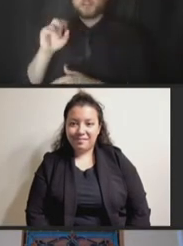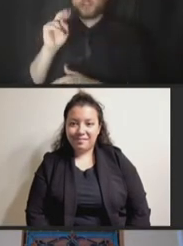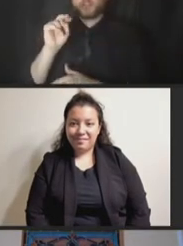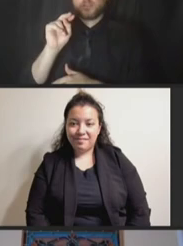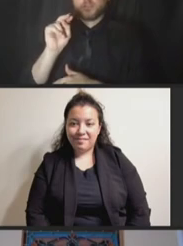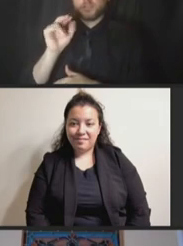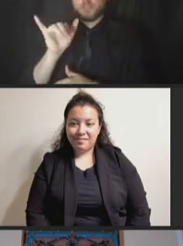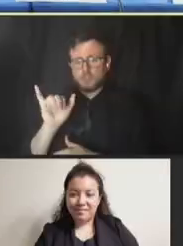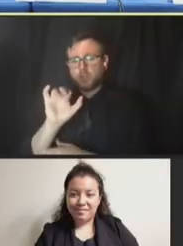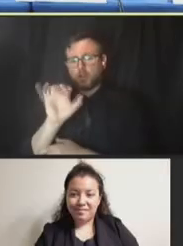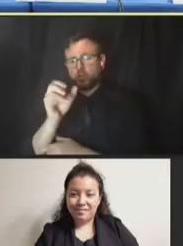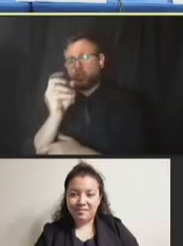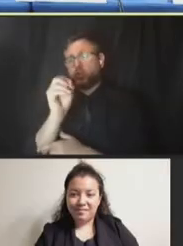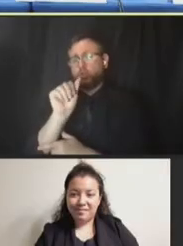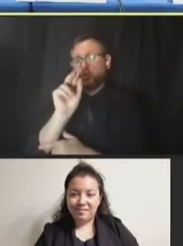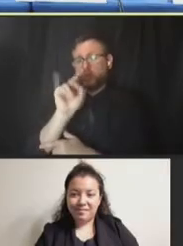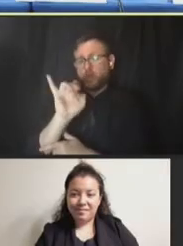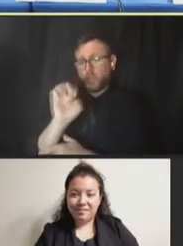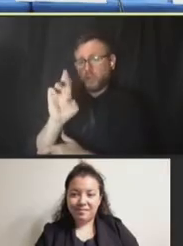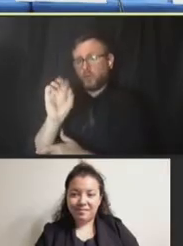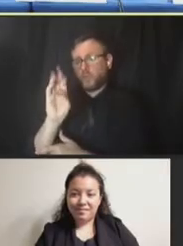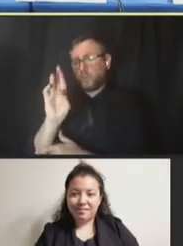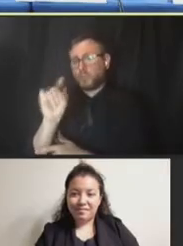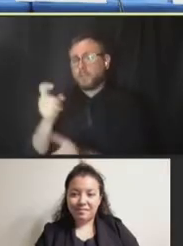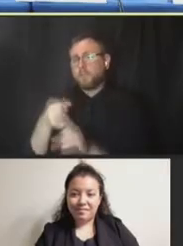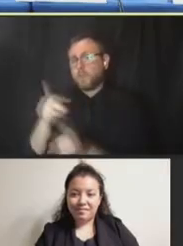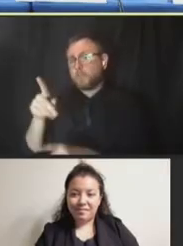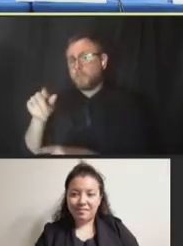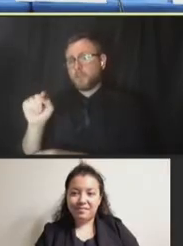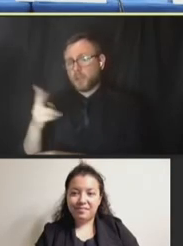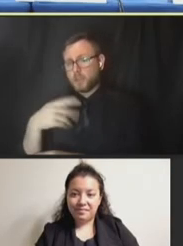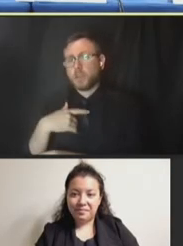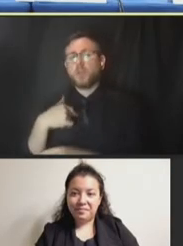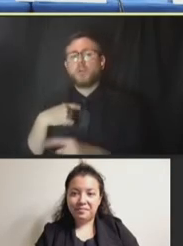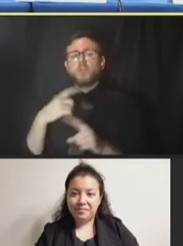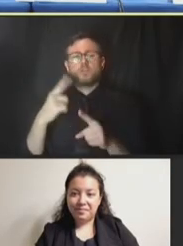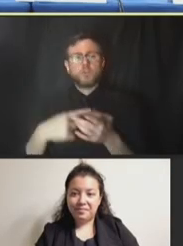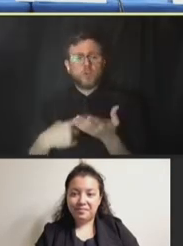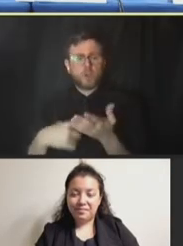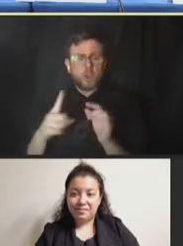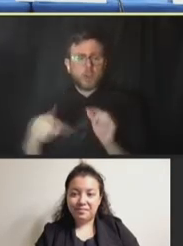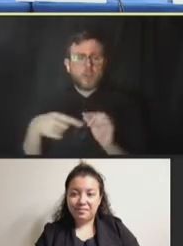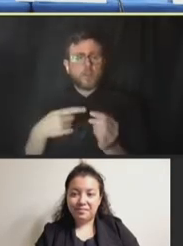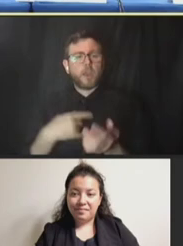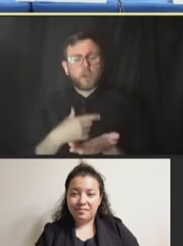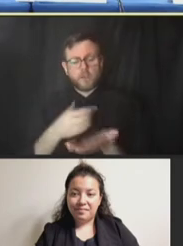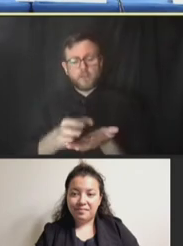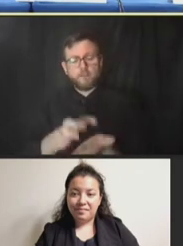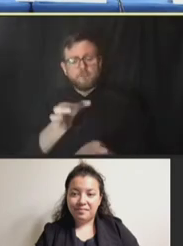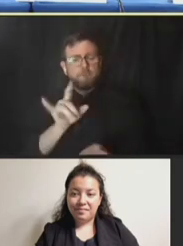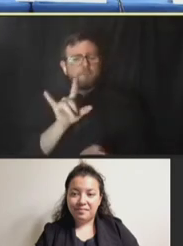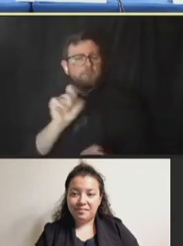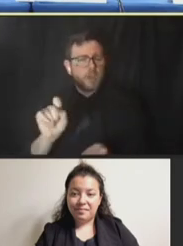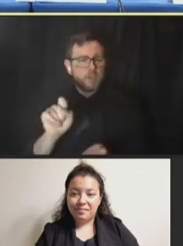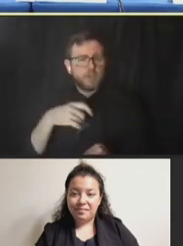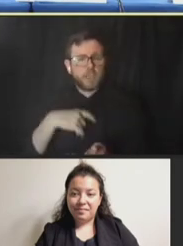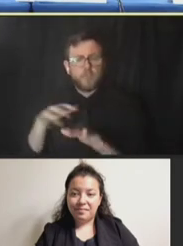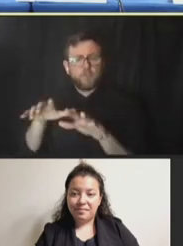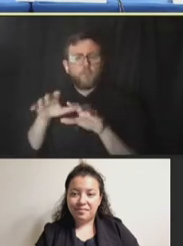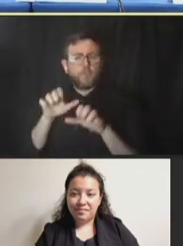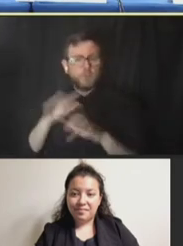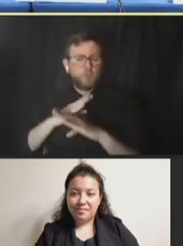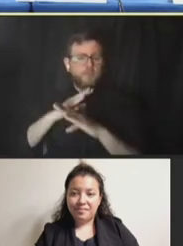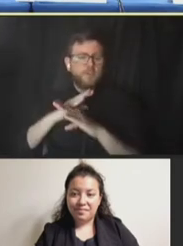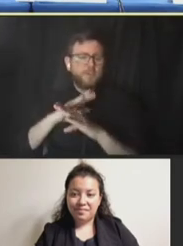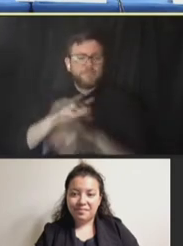from PATH. She's going to speak on vaccine vial monitors and freeze prevention carriers. Your slides are up. You have the